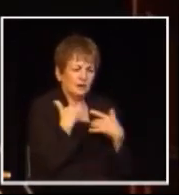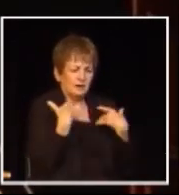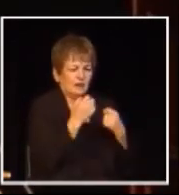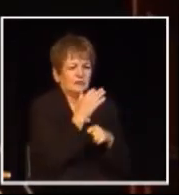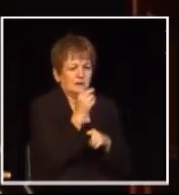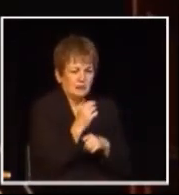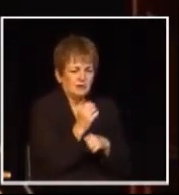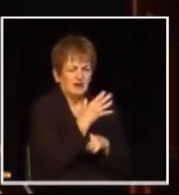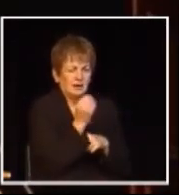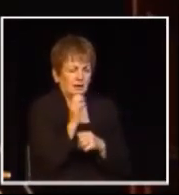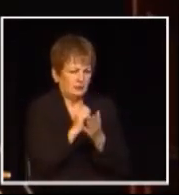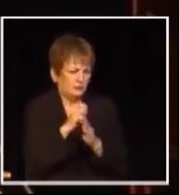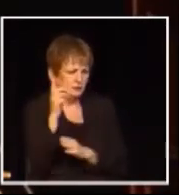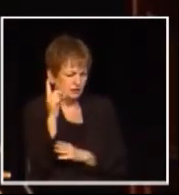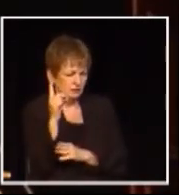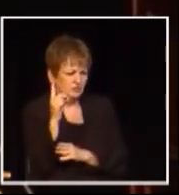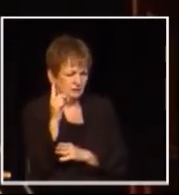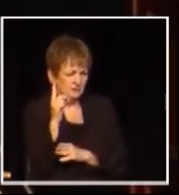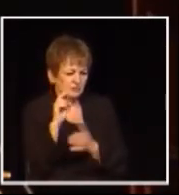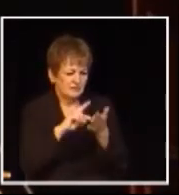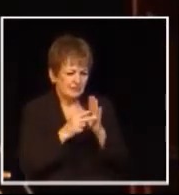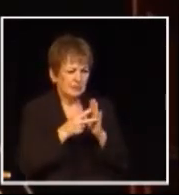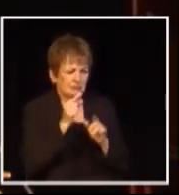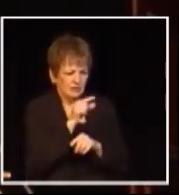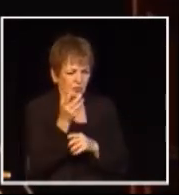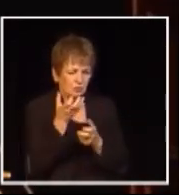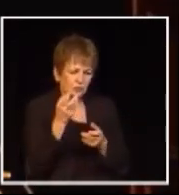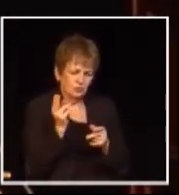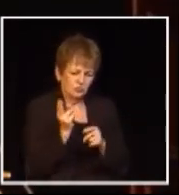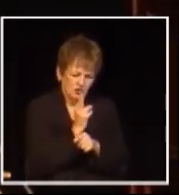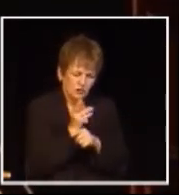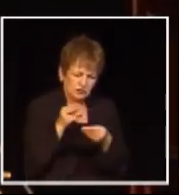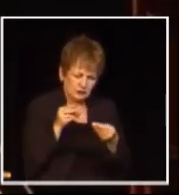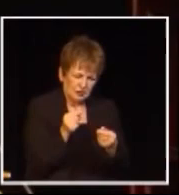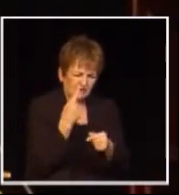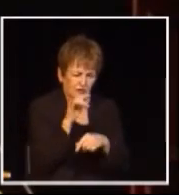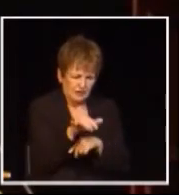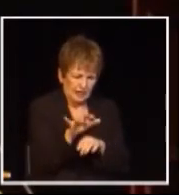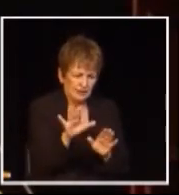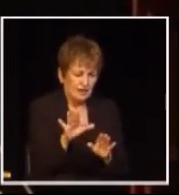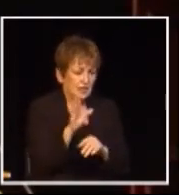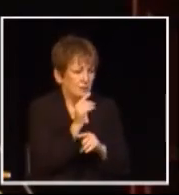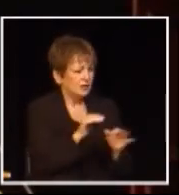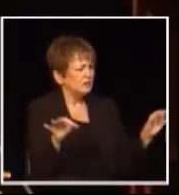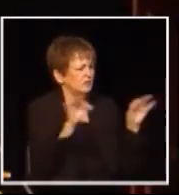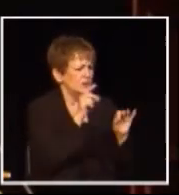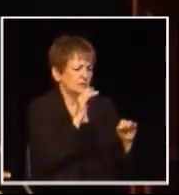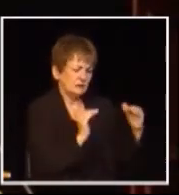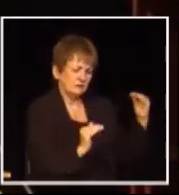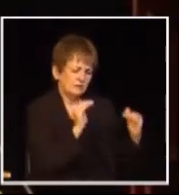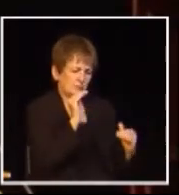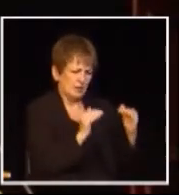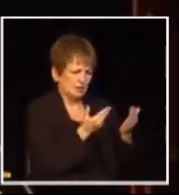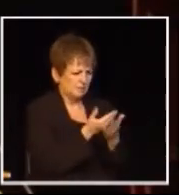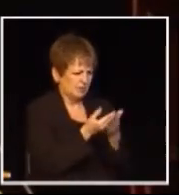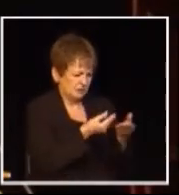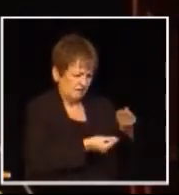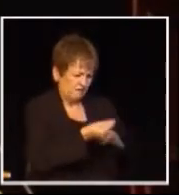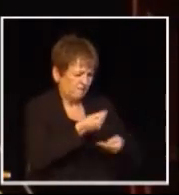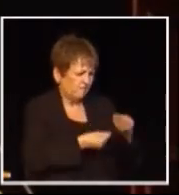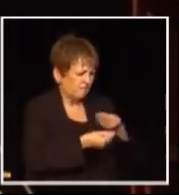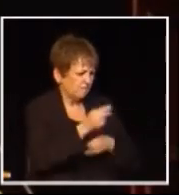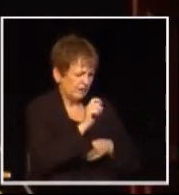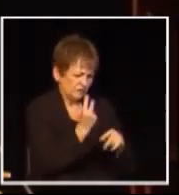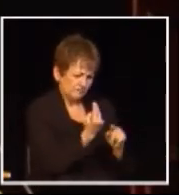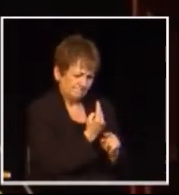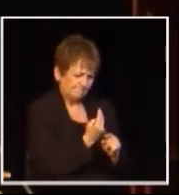now so the government has 30% to play with and one of the things that we want to do is we want to have a balanced budget I think that's extremely important